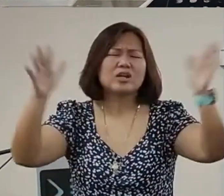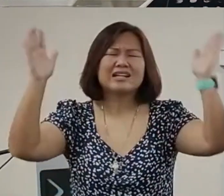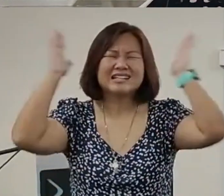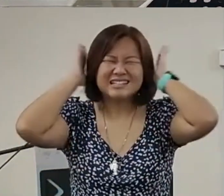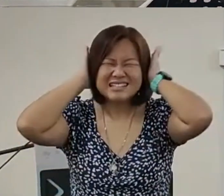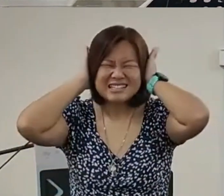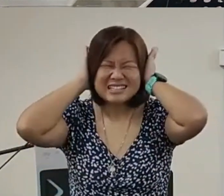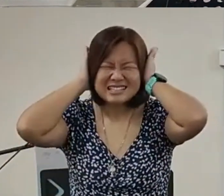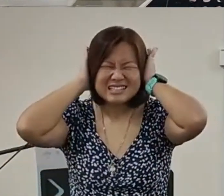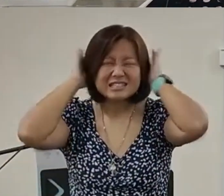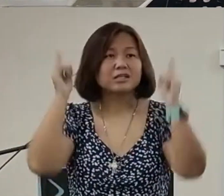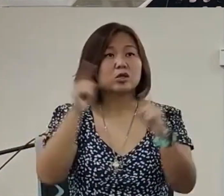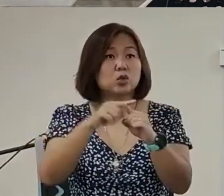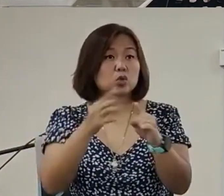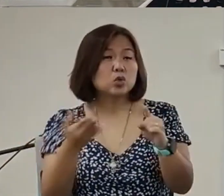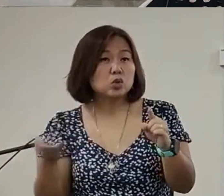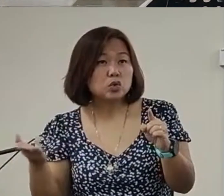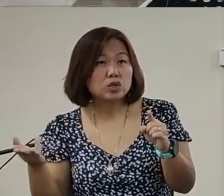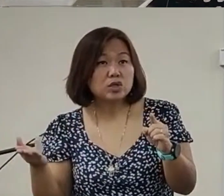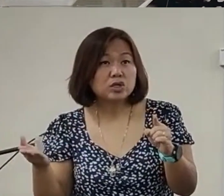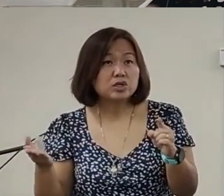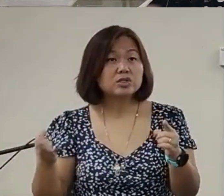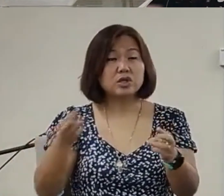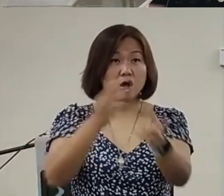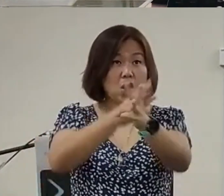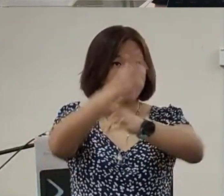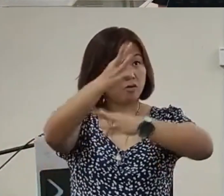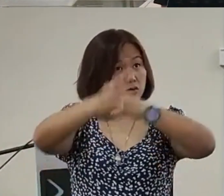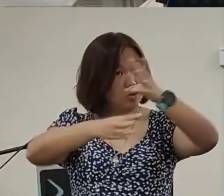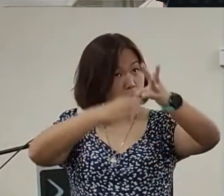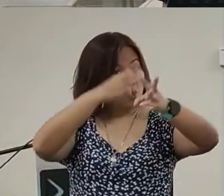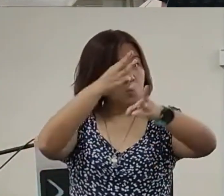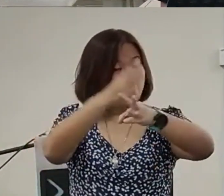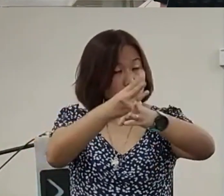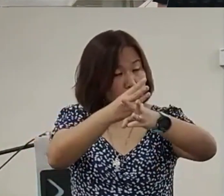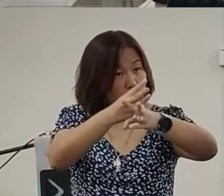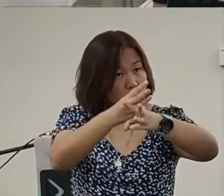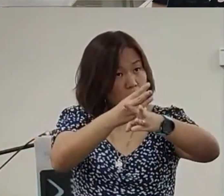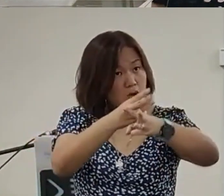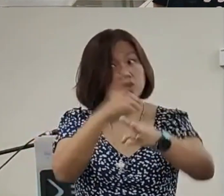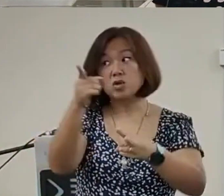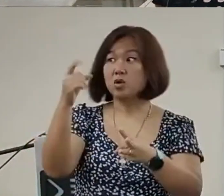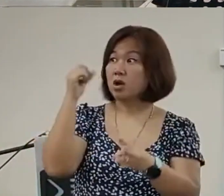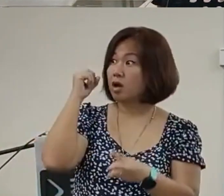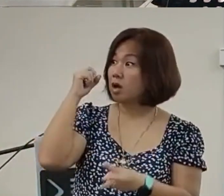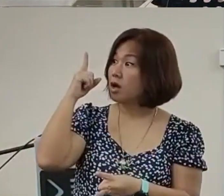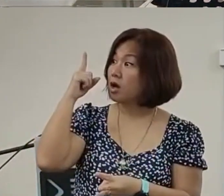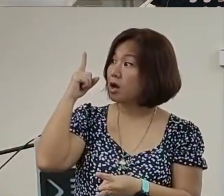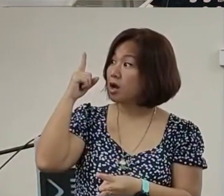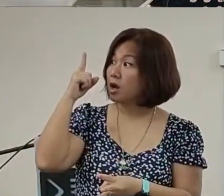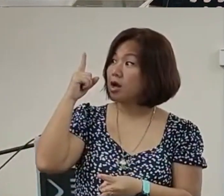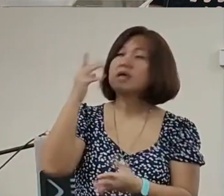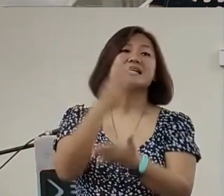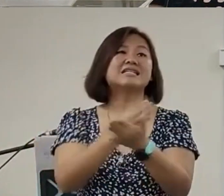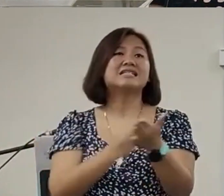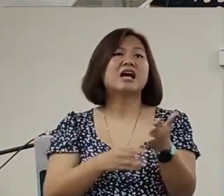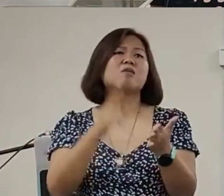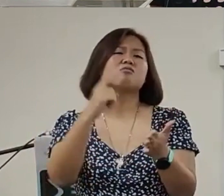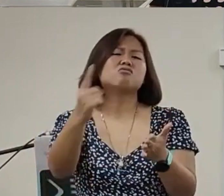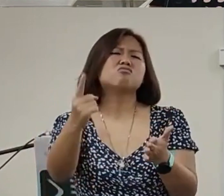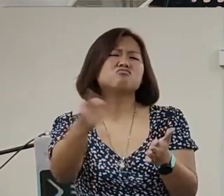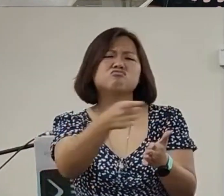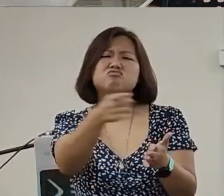allTo things of the worldDid you catch that?Did you catch that?Some of youYou